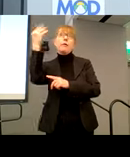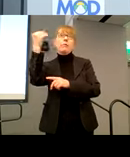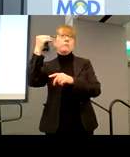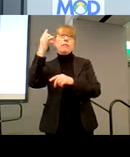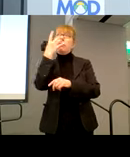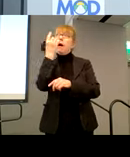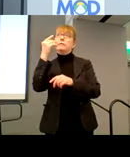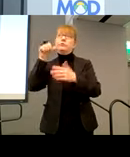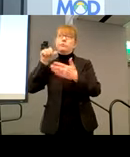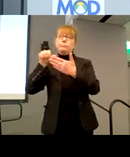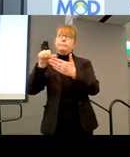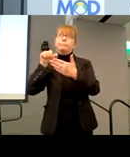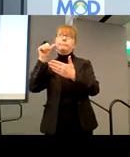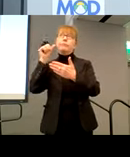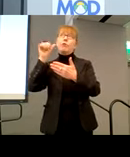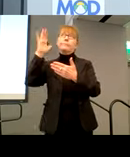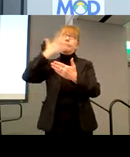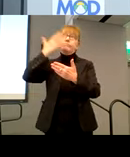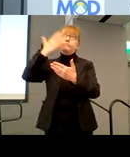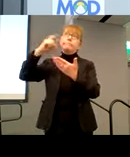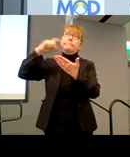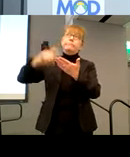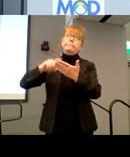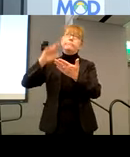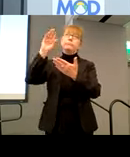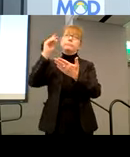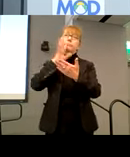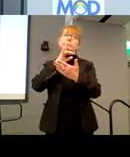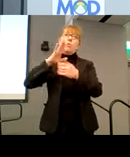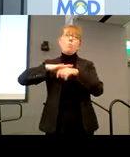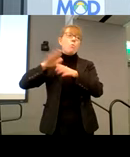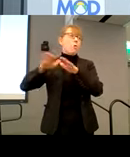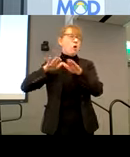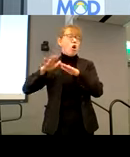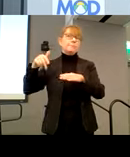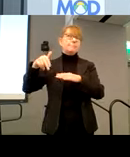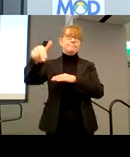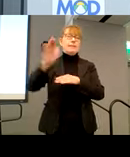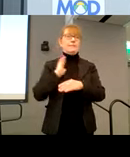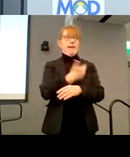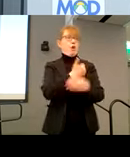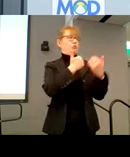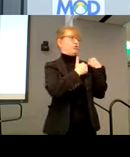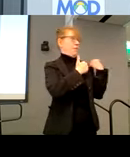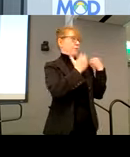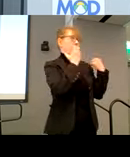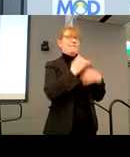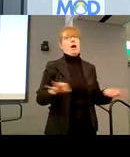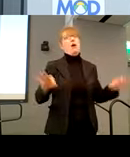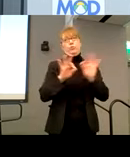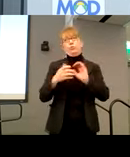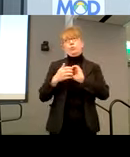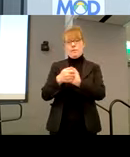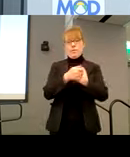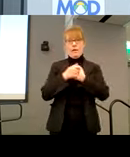That's our job. We, uh, value the fact that we have this collaboration and cooperation